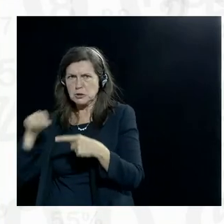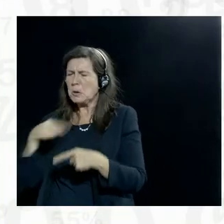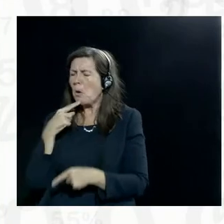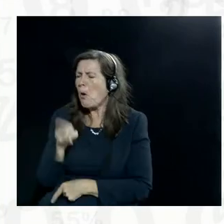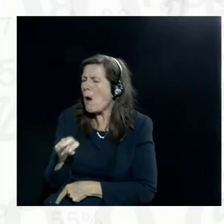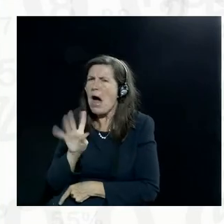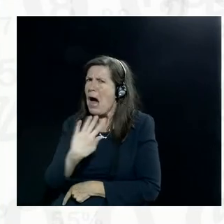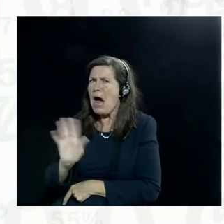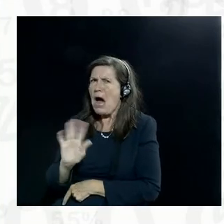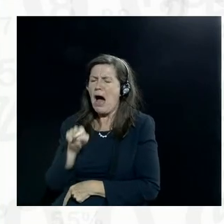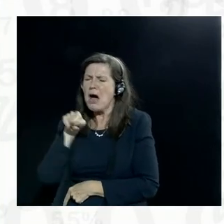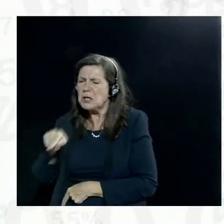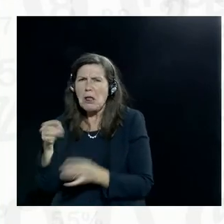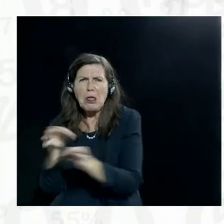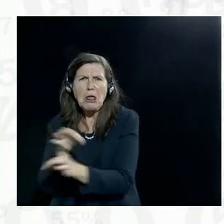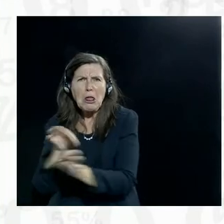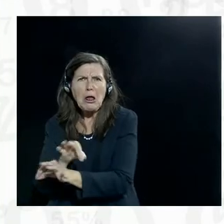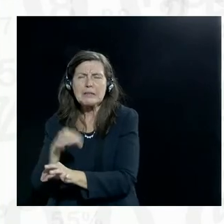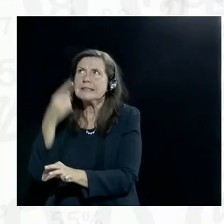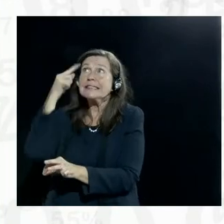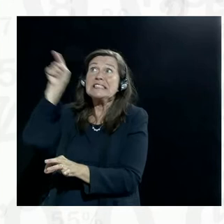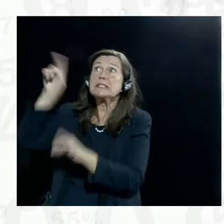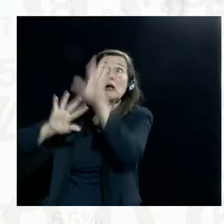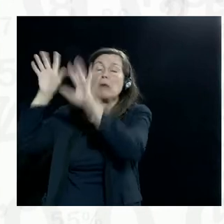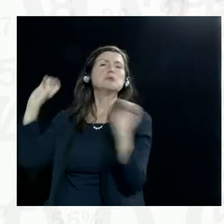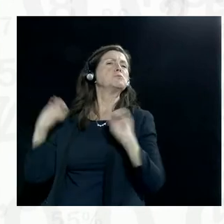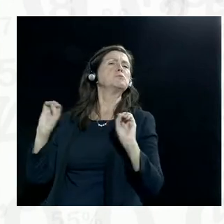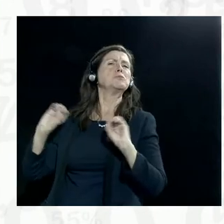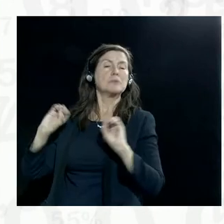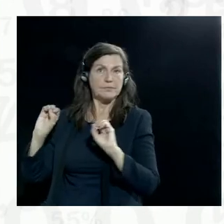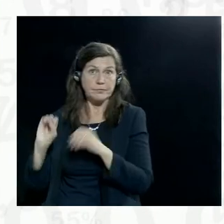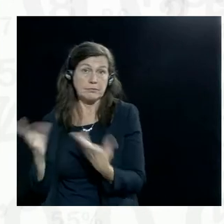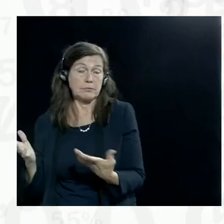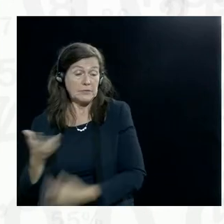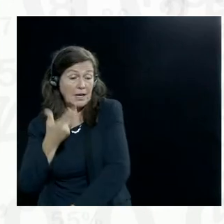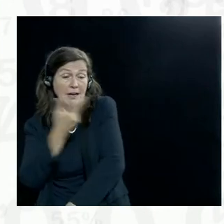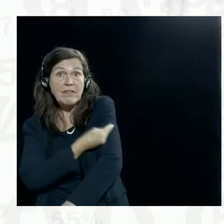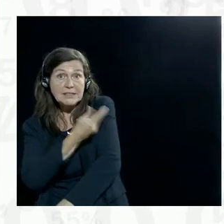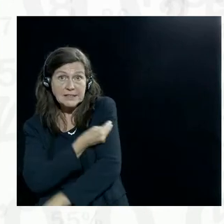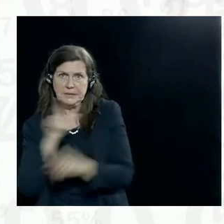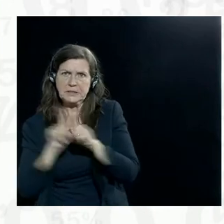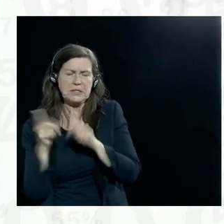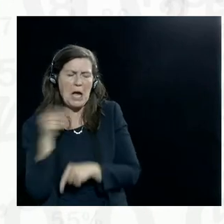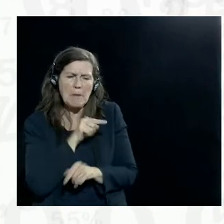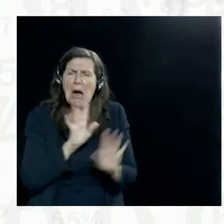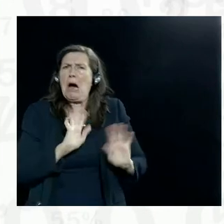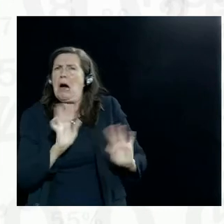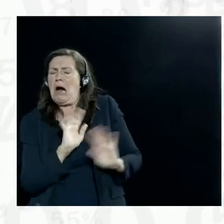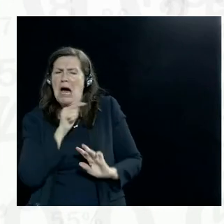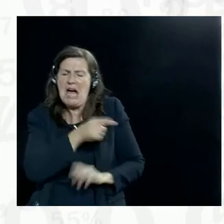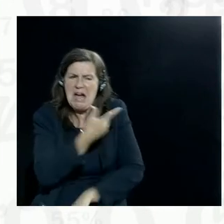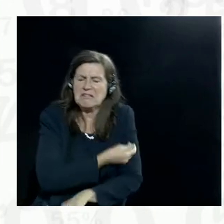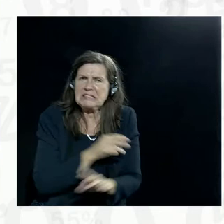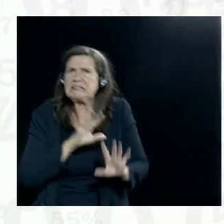in certain circles, or take vaccine efficacy, that was something we discussed this morning as well, where no amount of